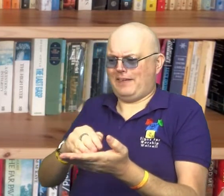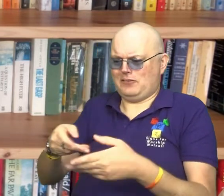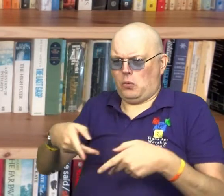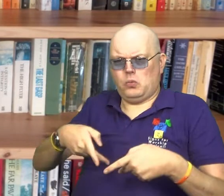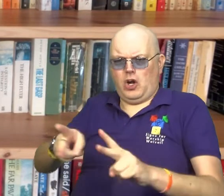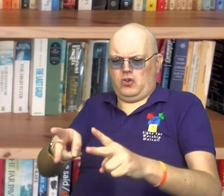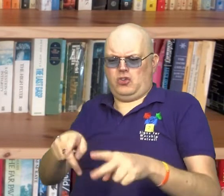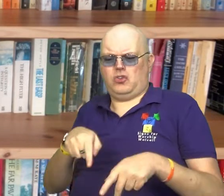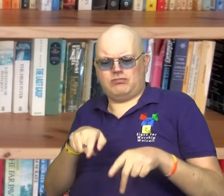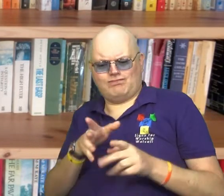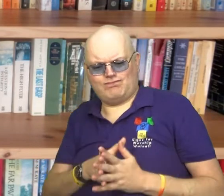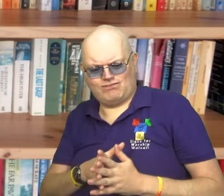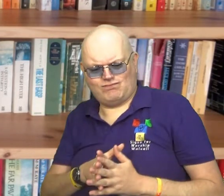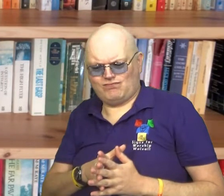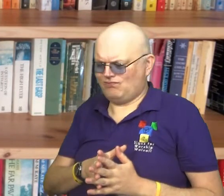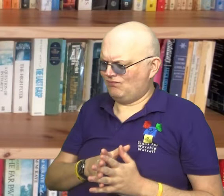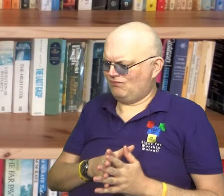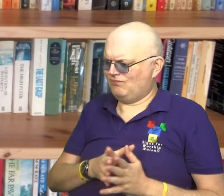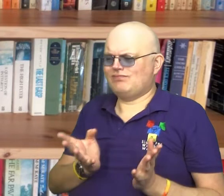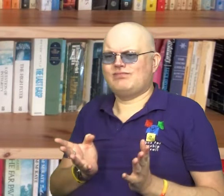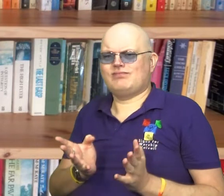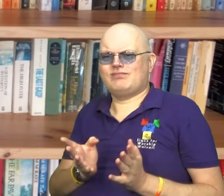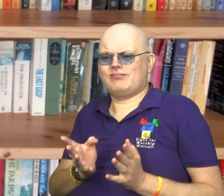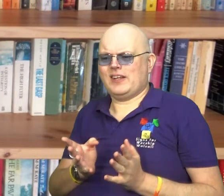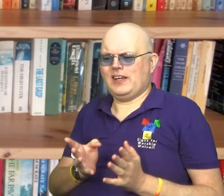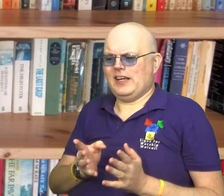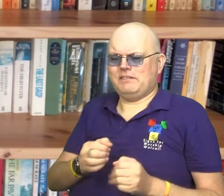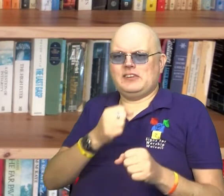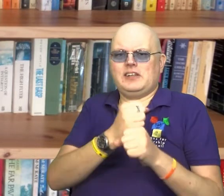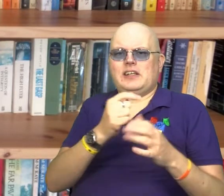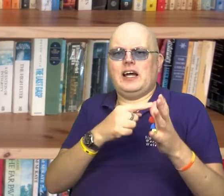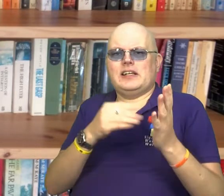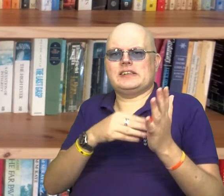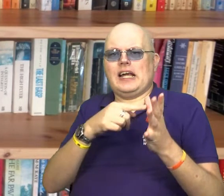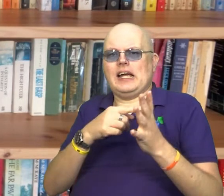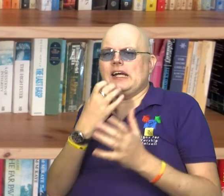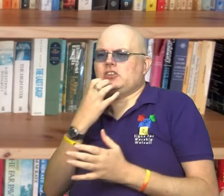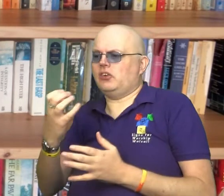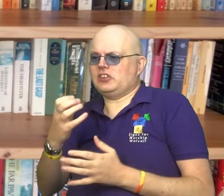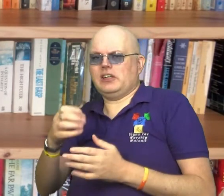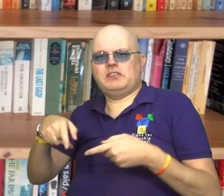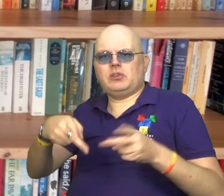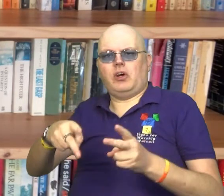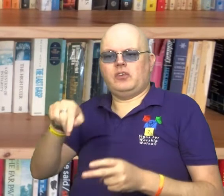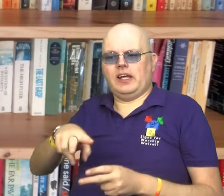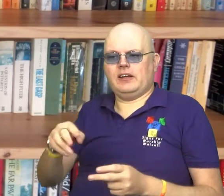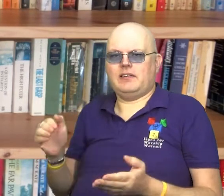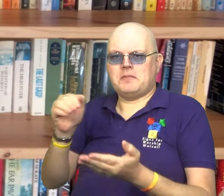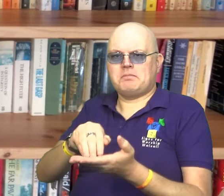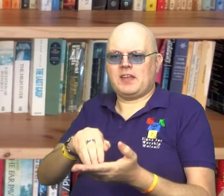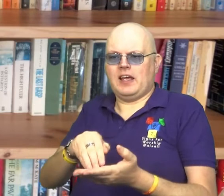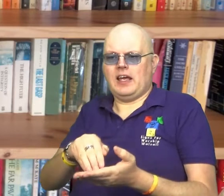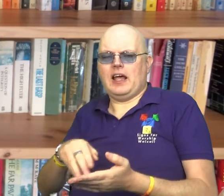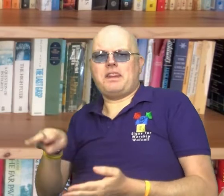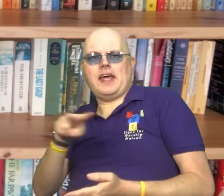next to a main road. He was sent to the main road between Gaza and Jerusalem. And whilst there, he